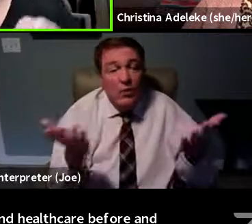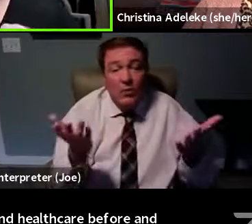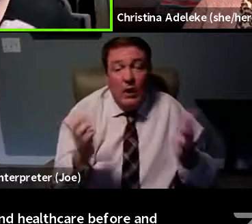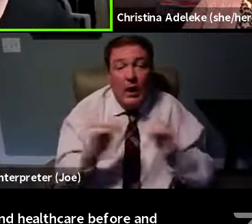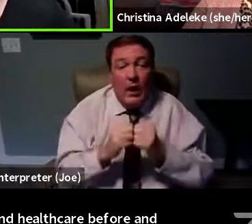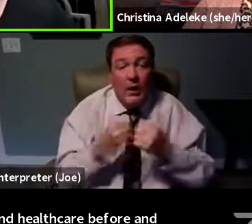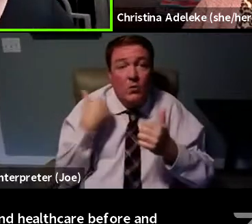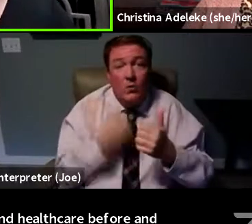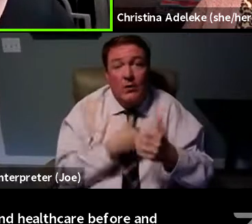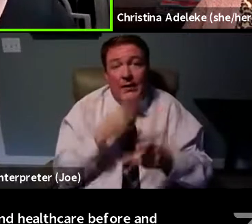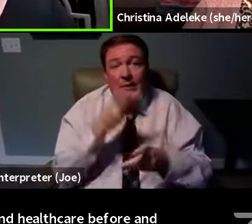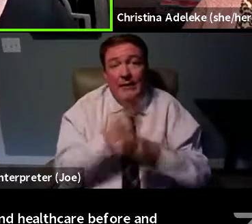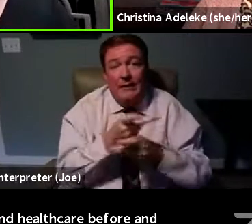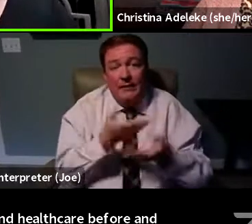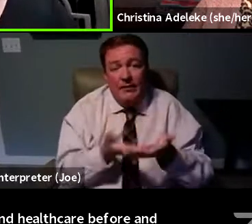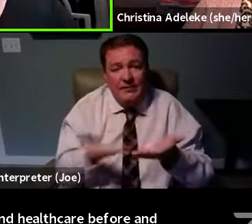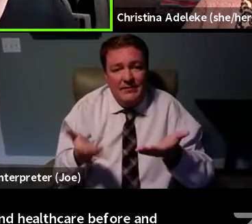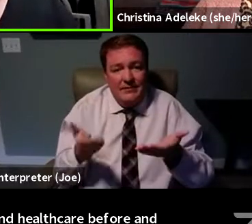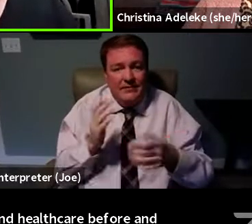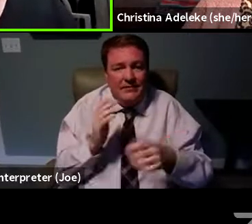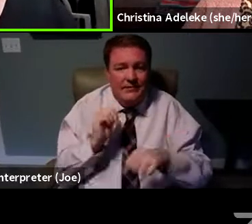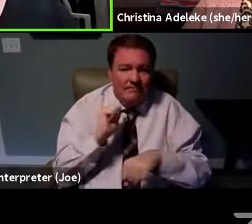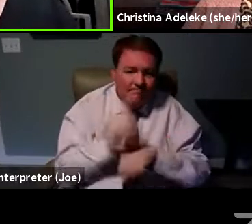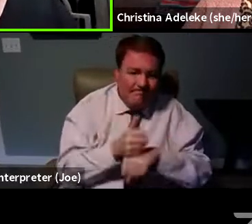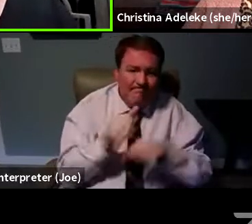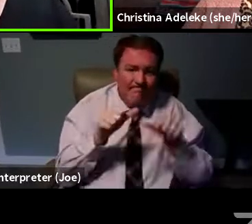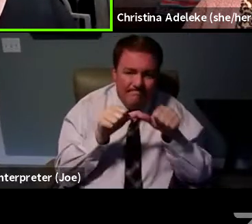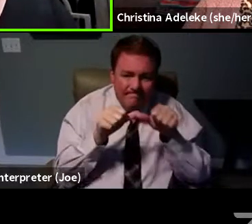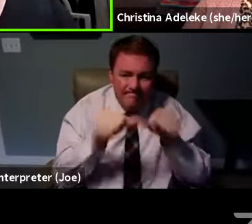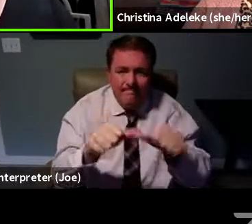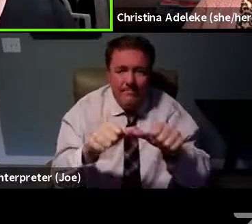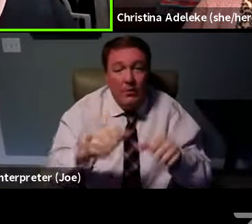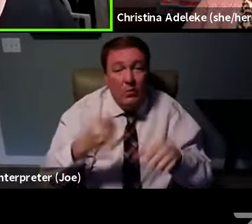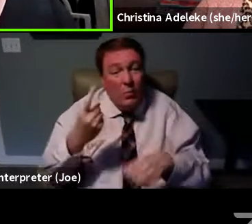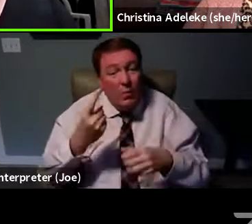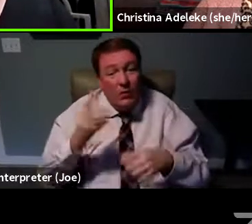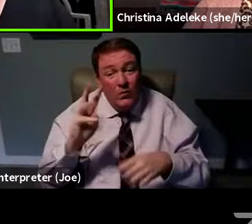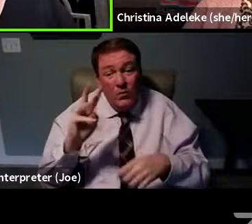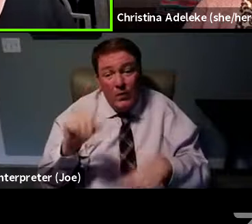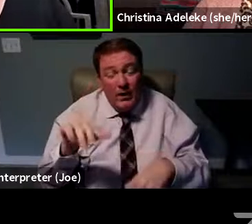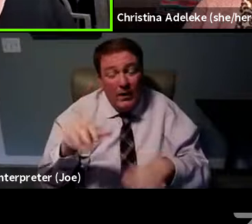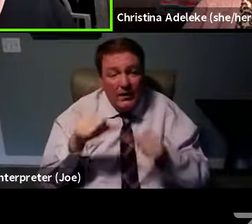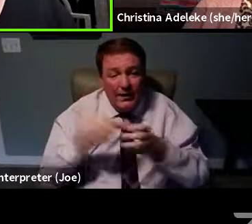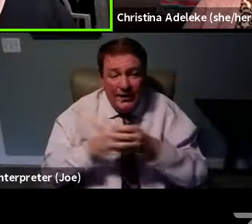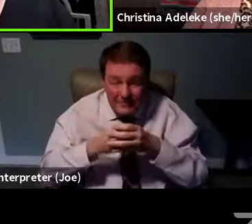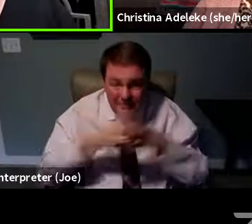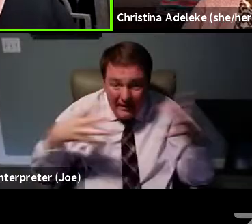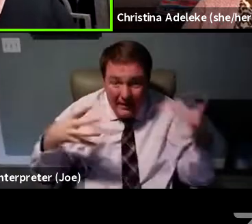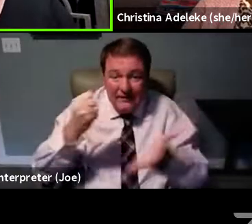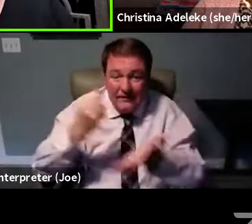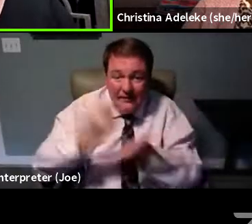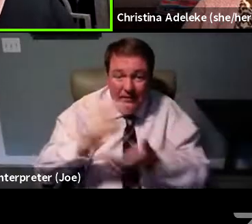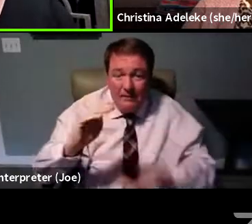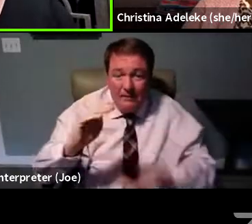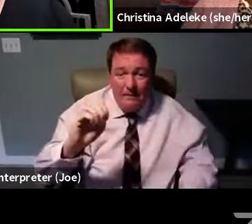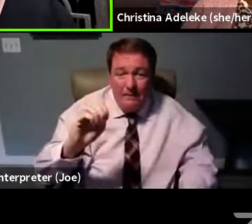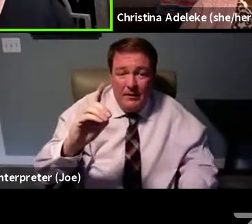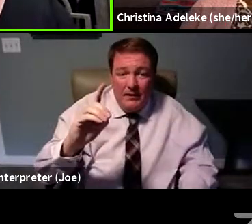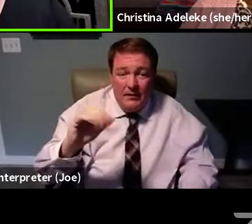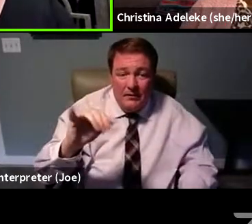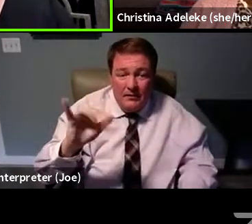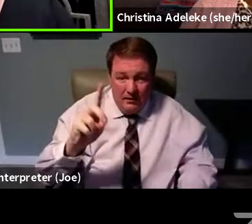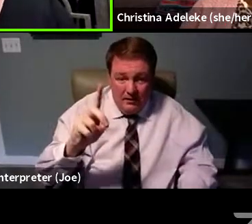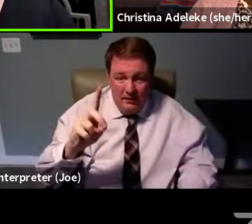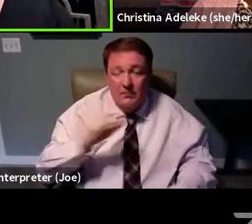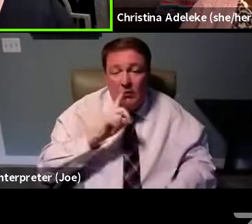keep these things in place? Expanding Medicaid is one of those ways we can do that. Making sure people have affordable housing,